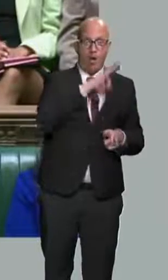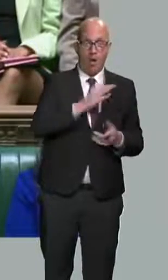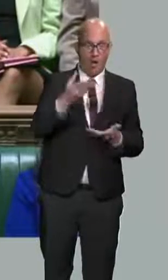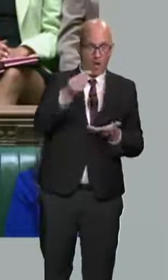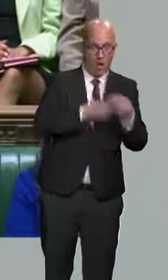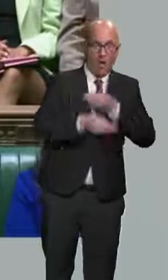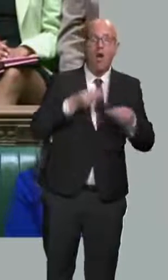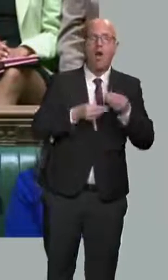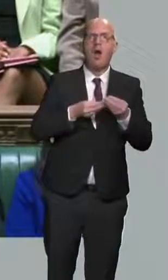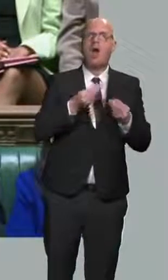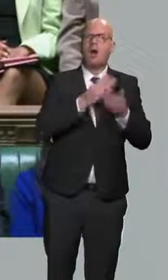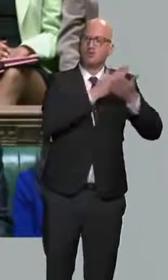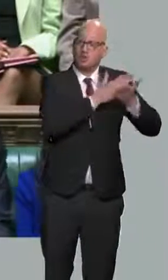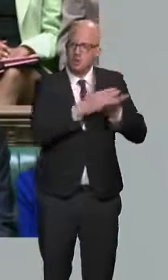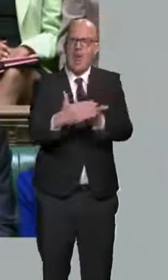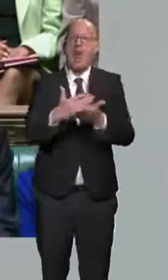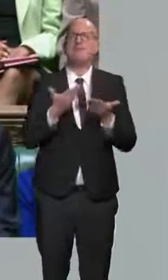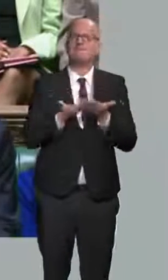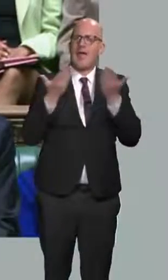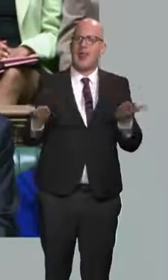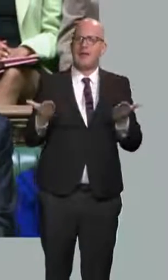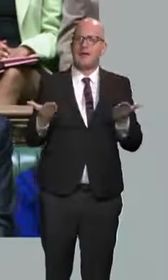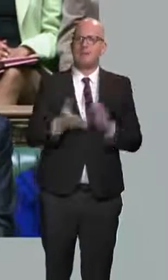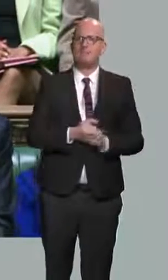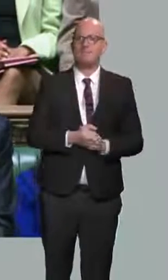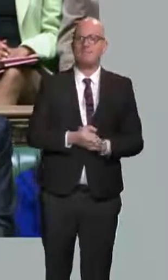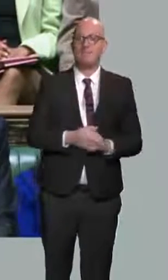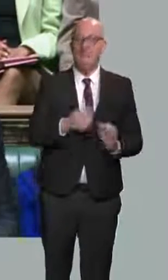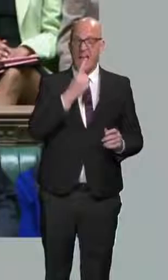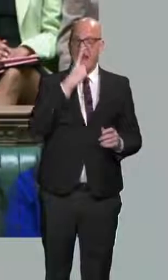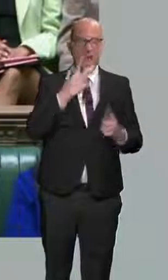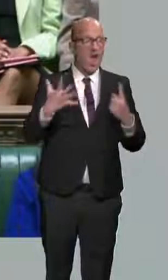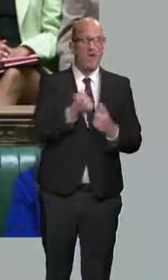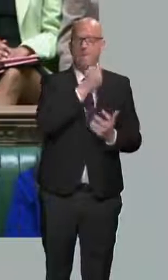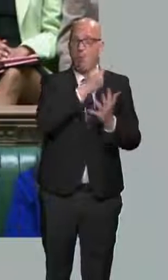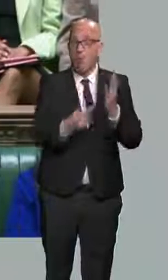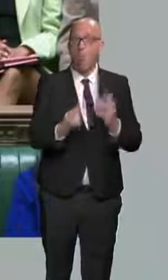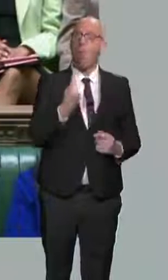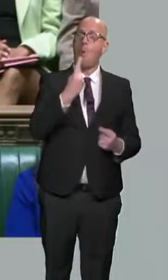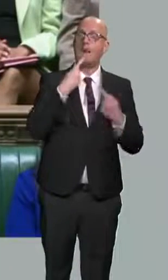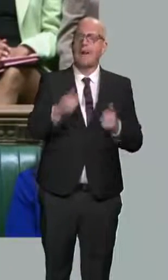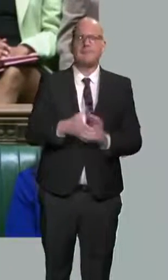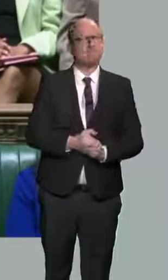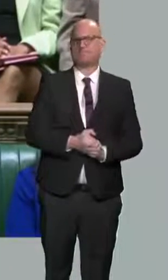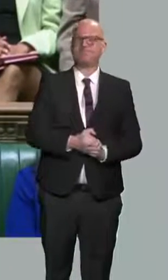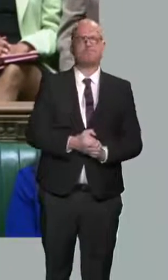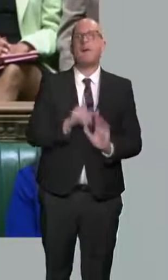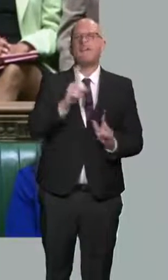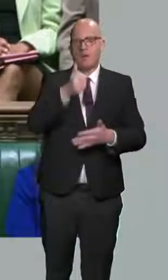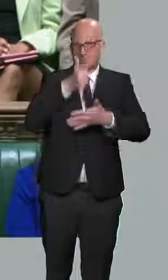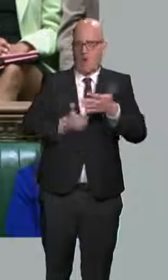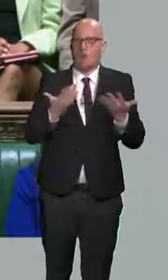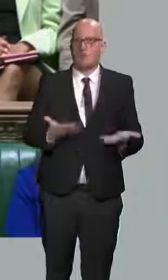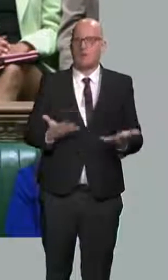fairly. That is not the work of any one statement, but it does begin today and with one of our most